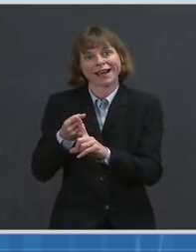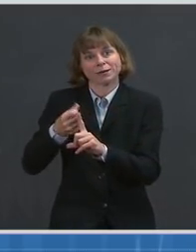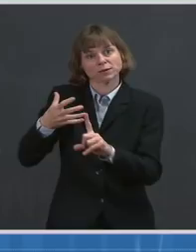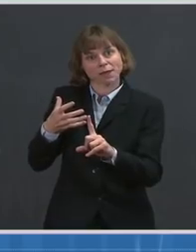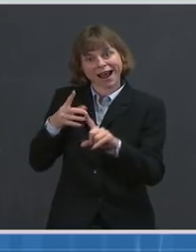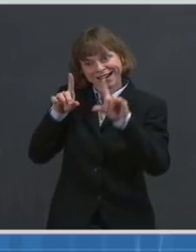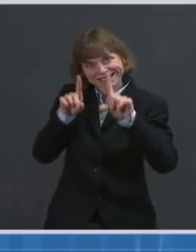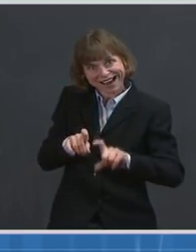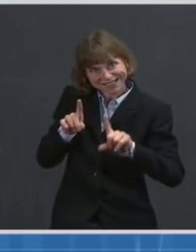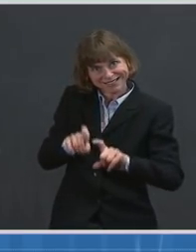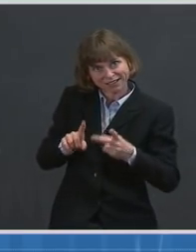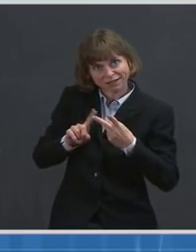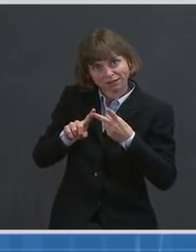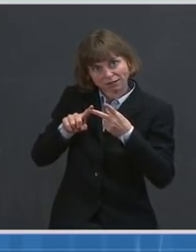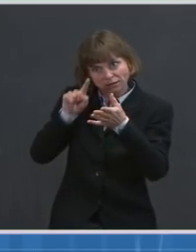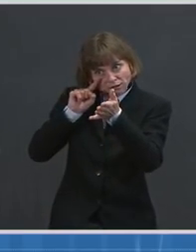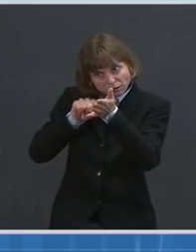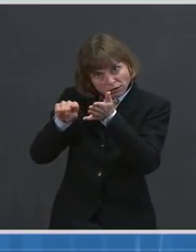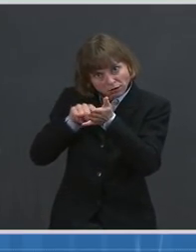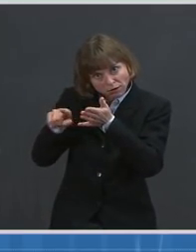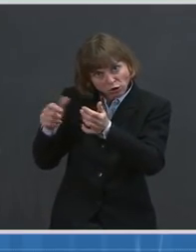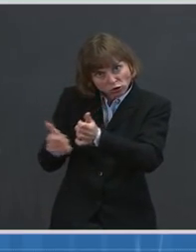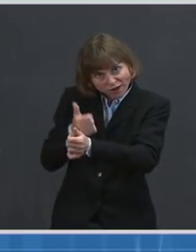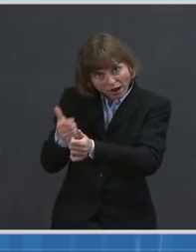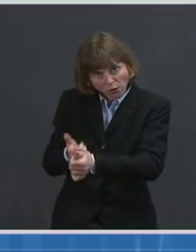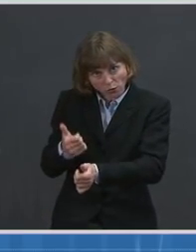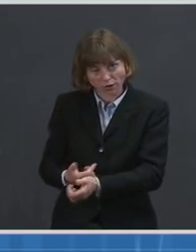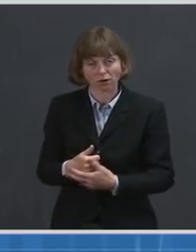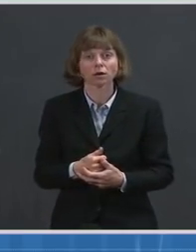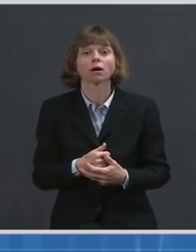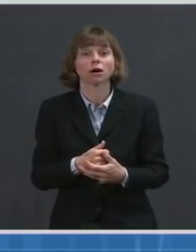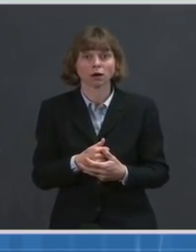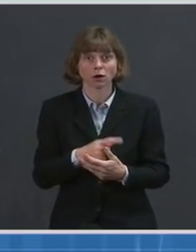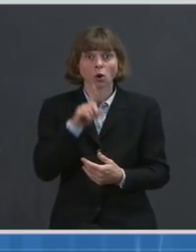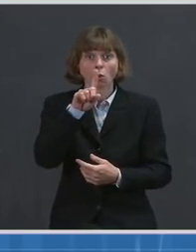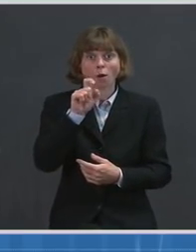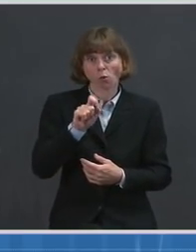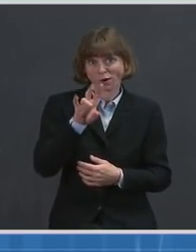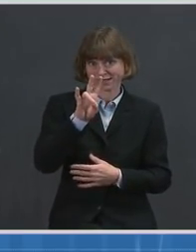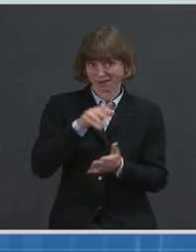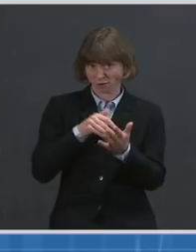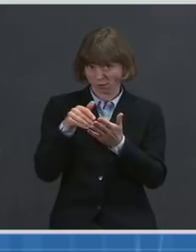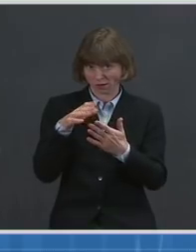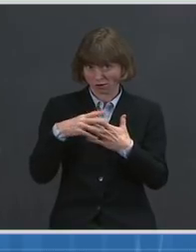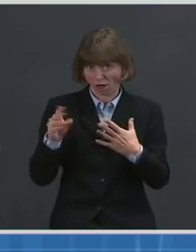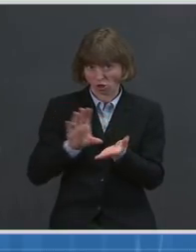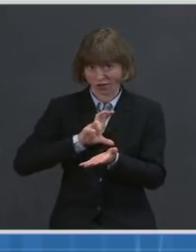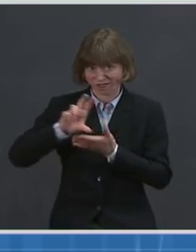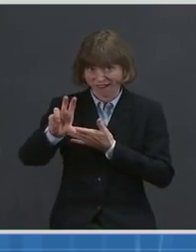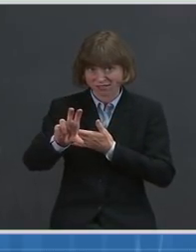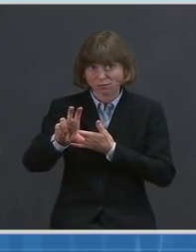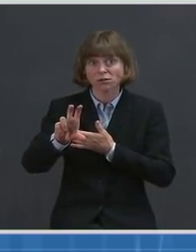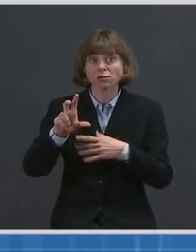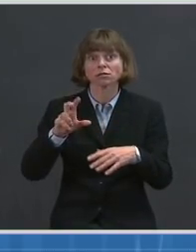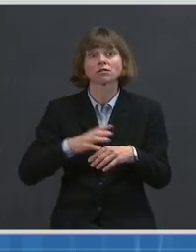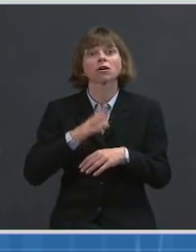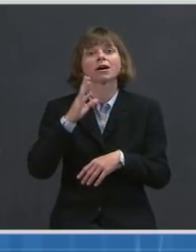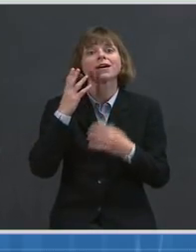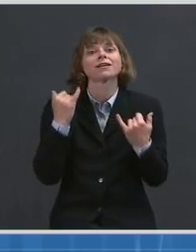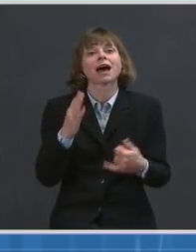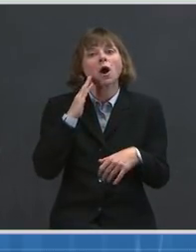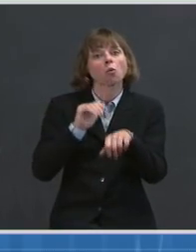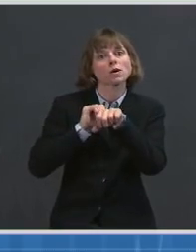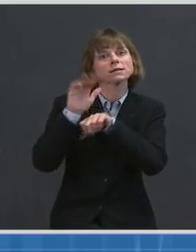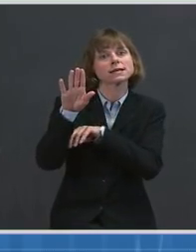With the American Rescue's plan $1.7 billion investment, we will dramatically expand our ability to sequence samples to identify,